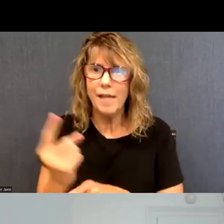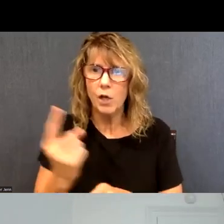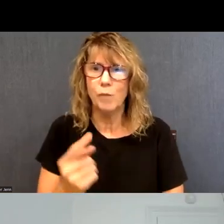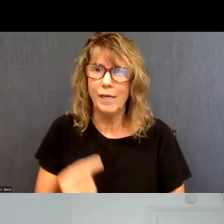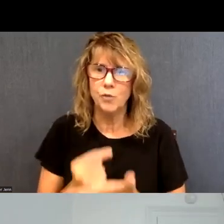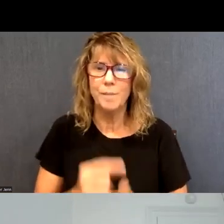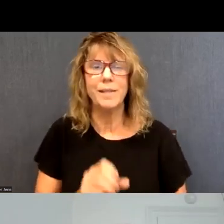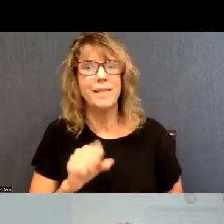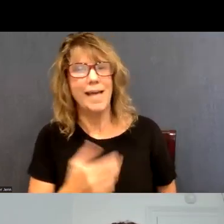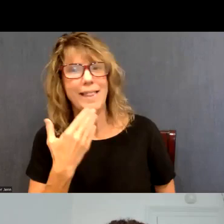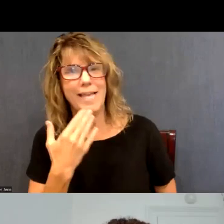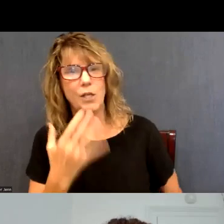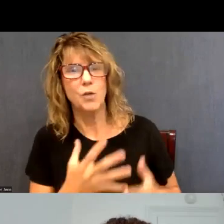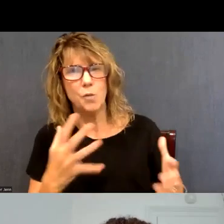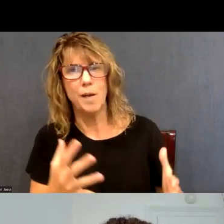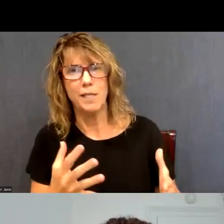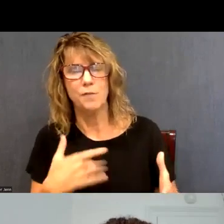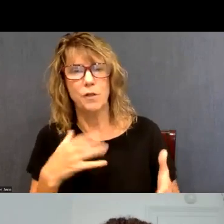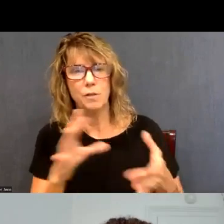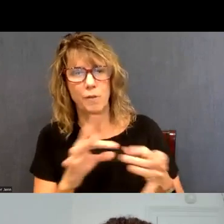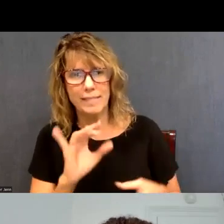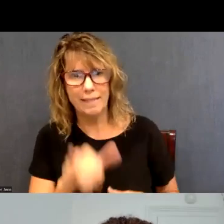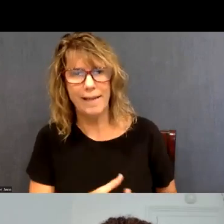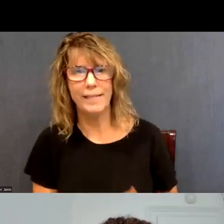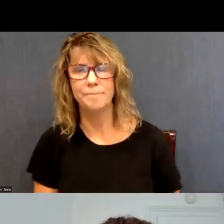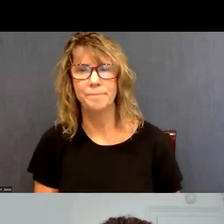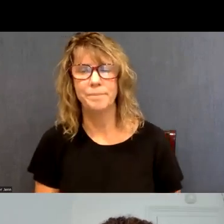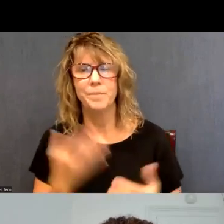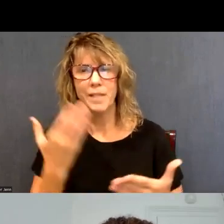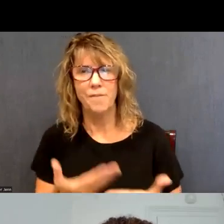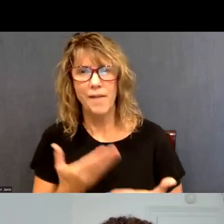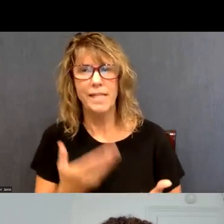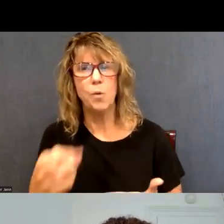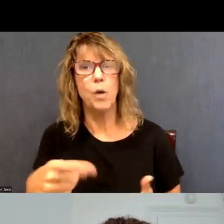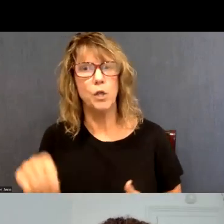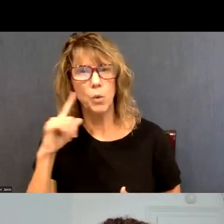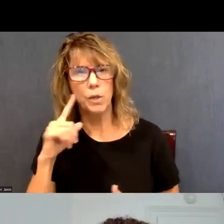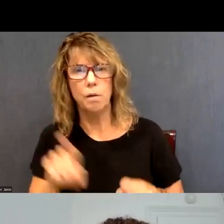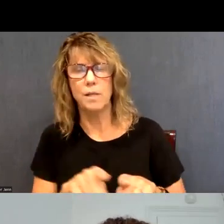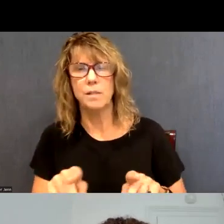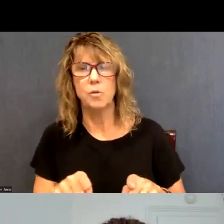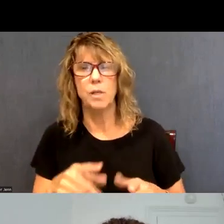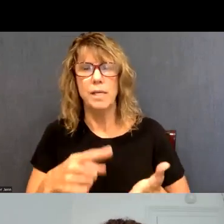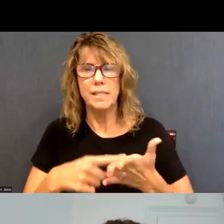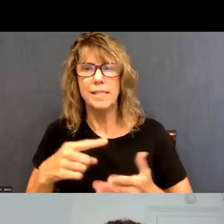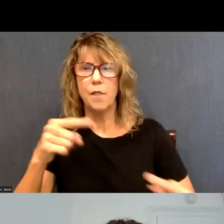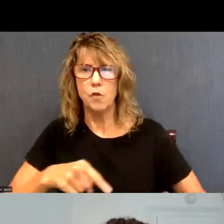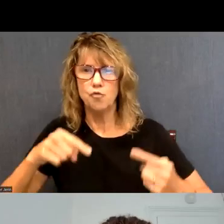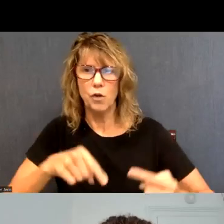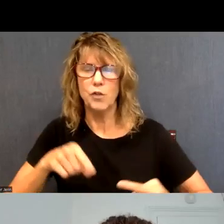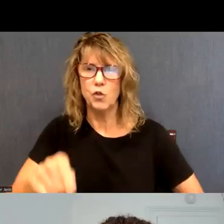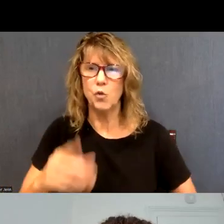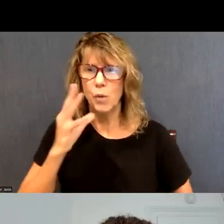Now, thank you so much for, um, for raising that and for, um, validating what you've heard, but also, uh, talking about the struggles that you all had and how you got around